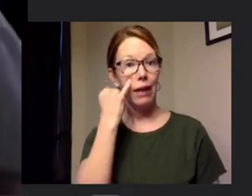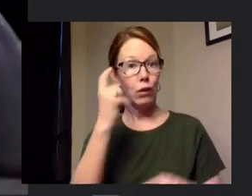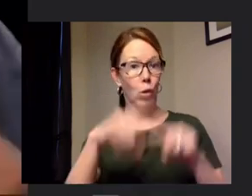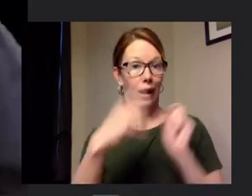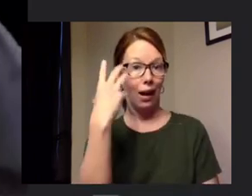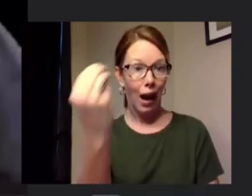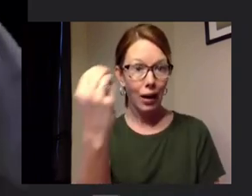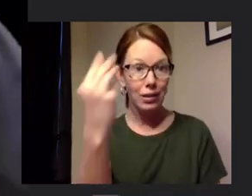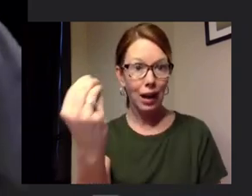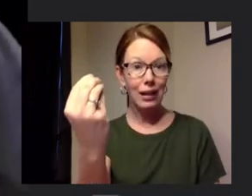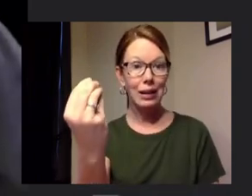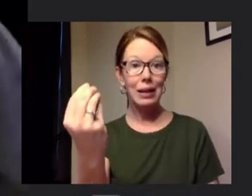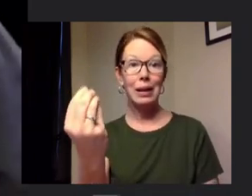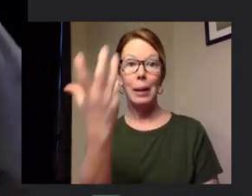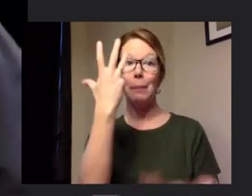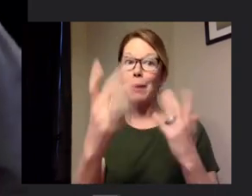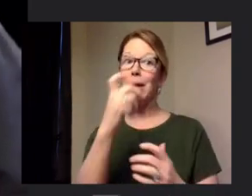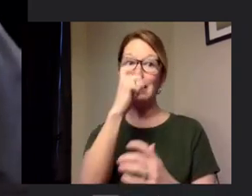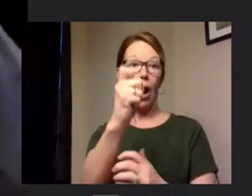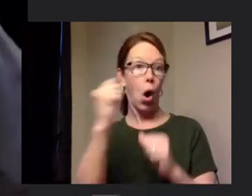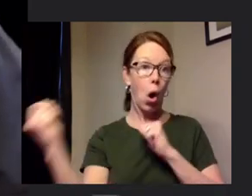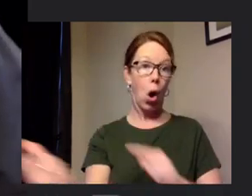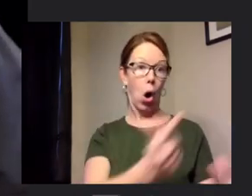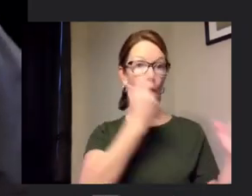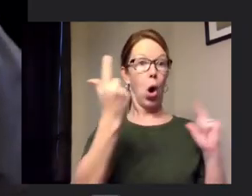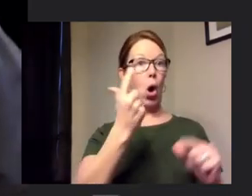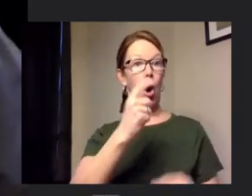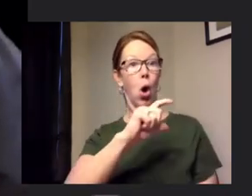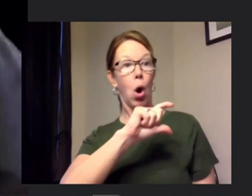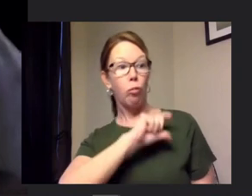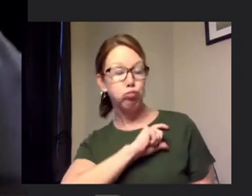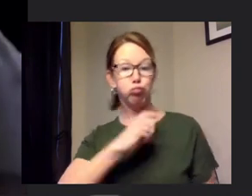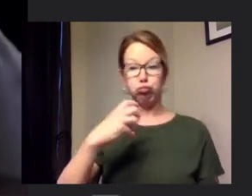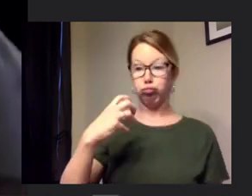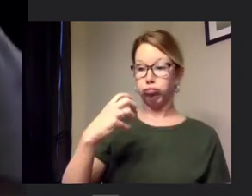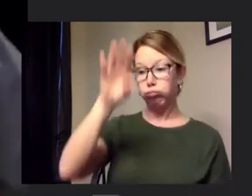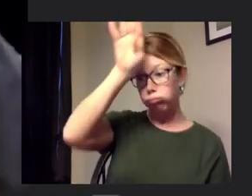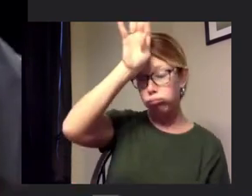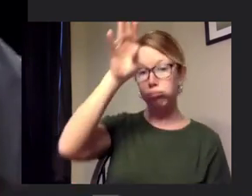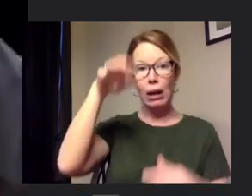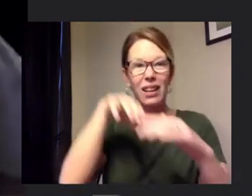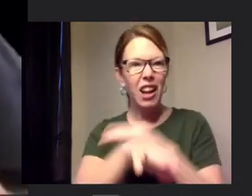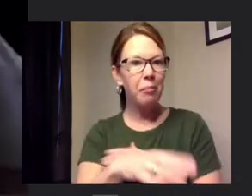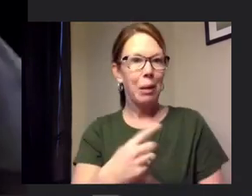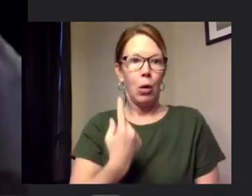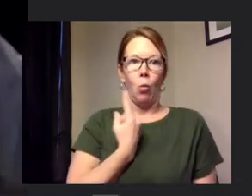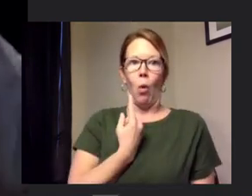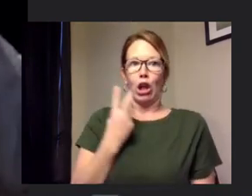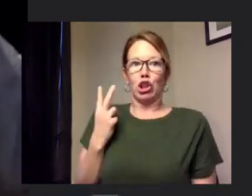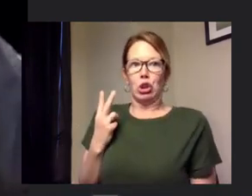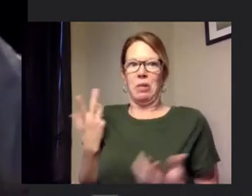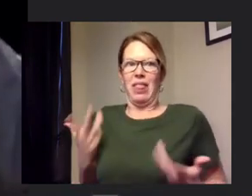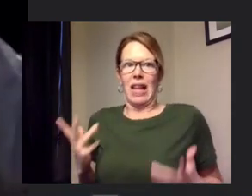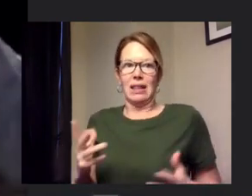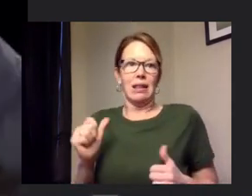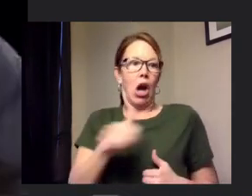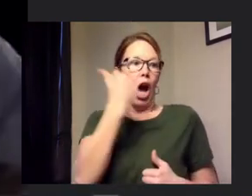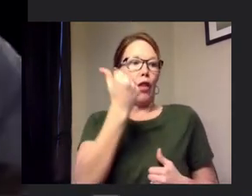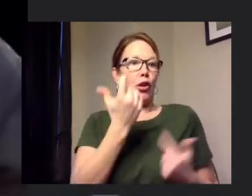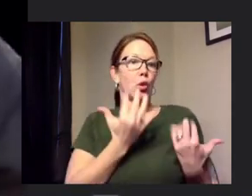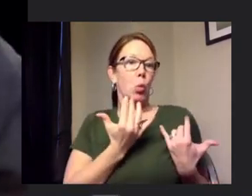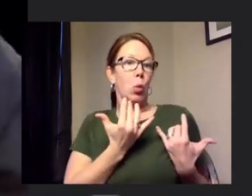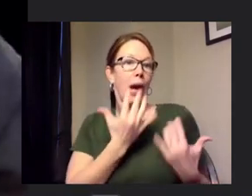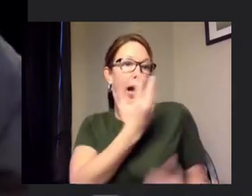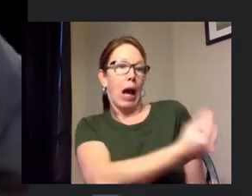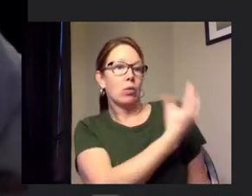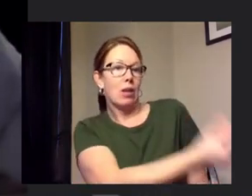we may not all come in we have to try and protect our crews so you may just have one or two of us come inside and everyone else is standing outside don't take